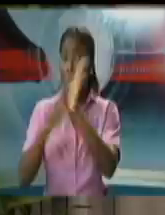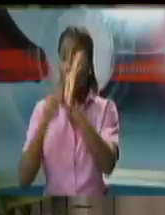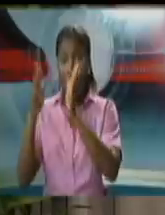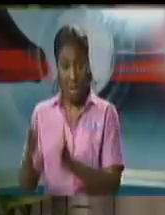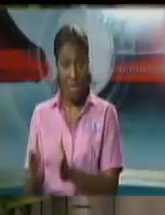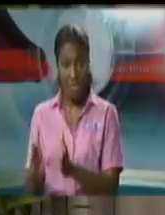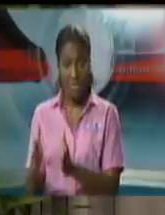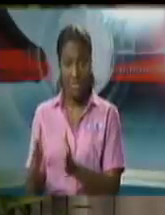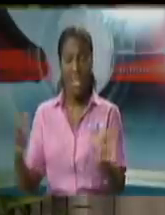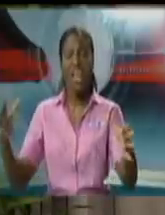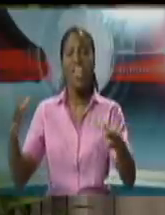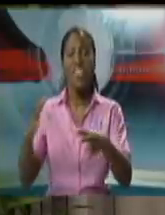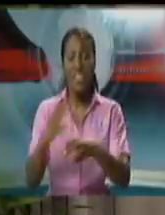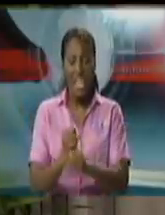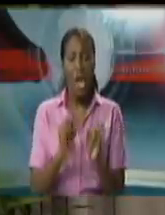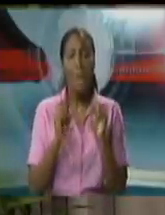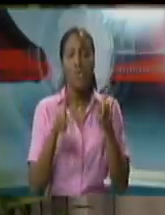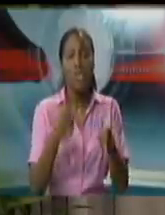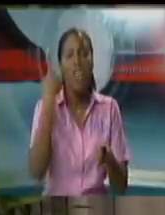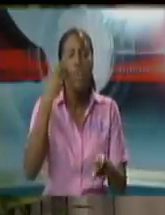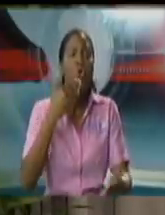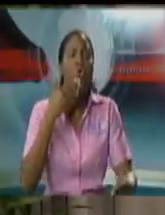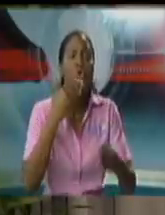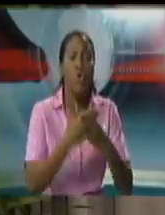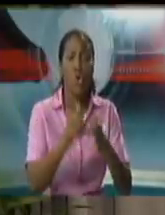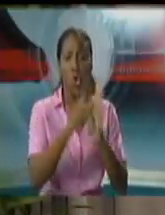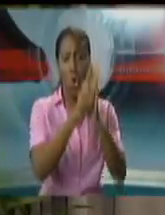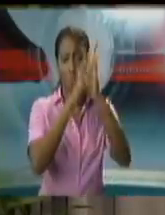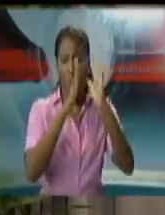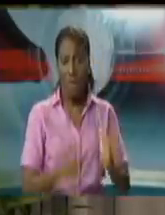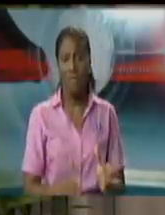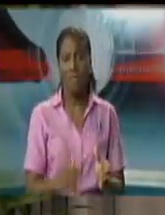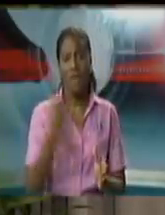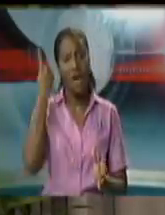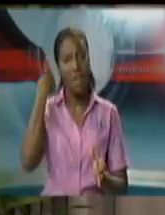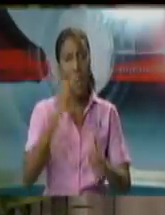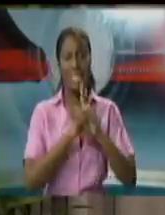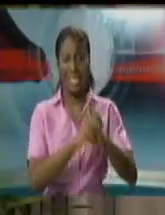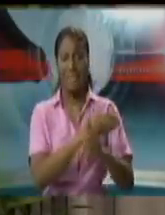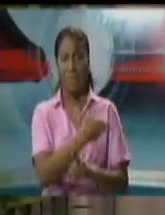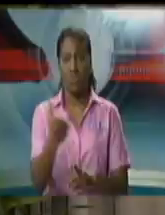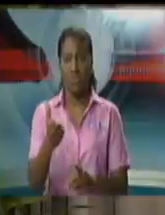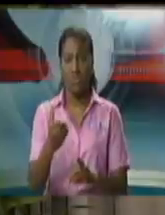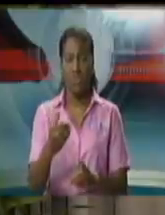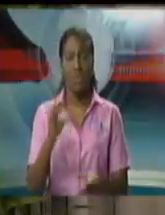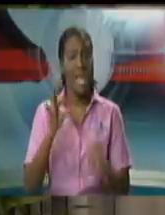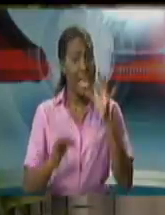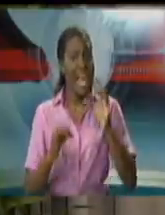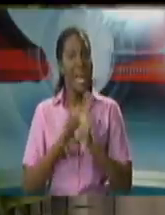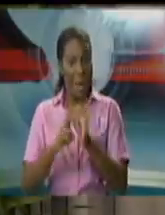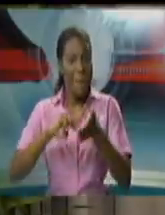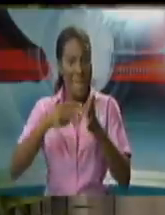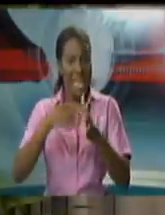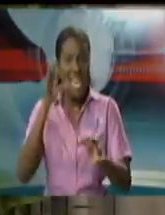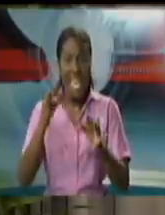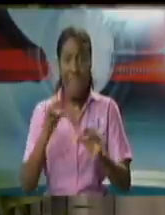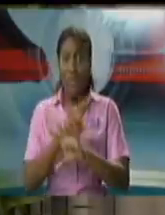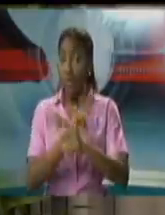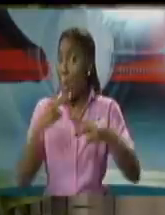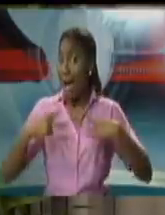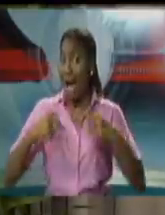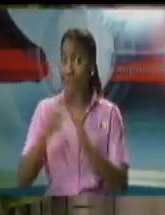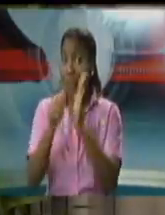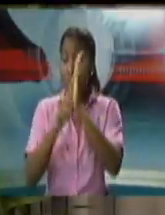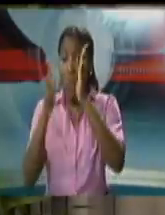have competent counsel. In other words then, if your attorney is not available or you cannot access an attorney at law, the